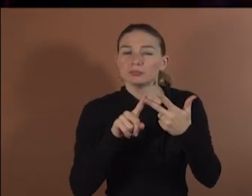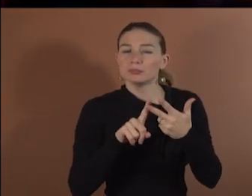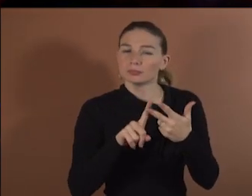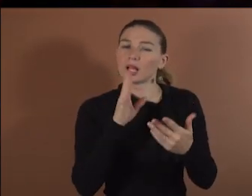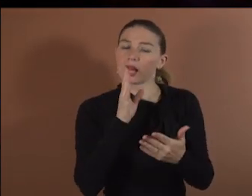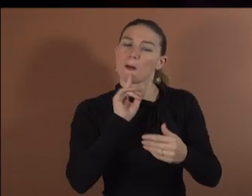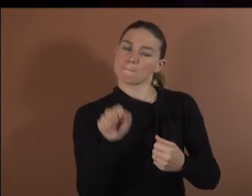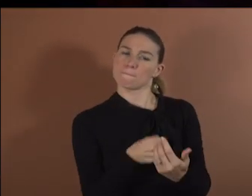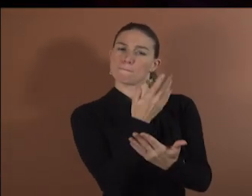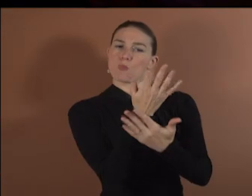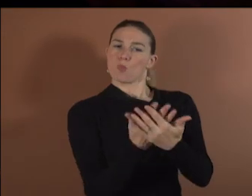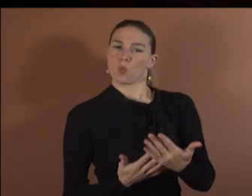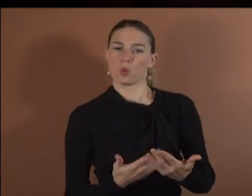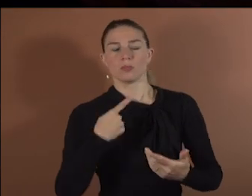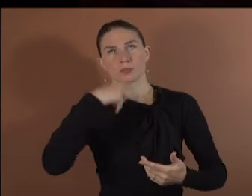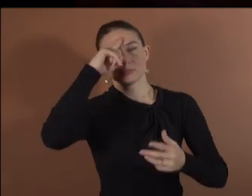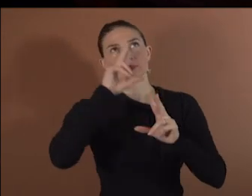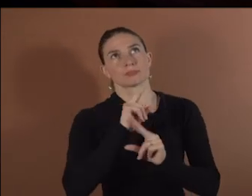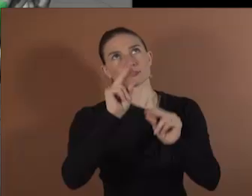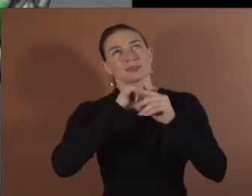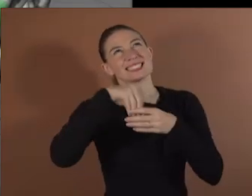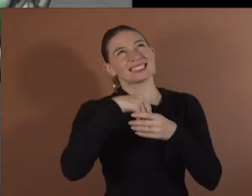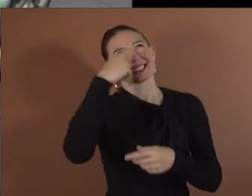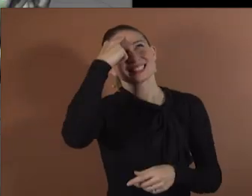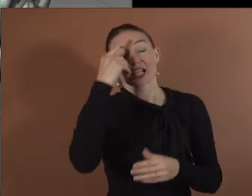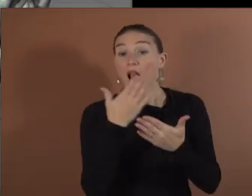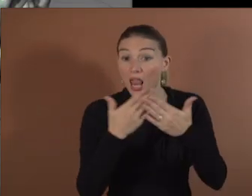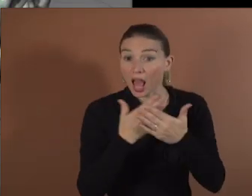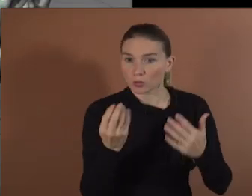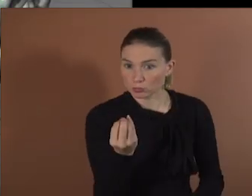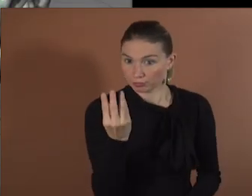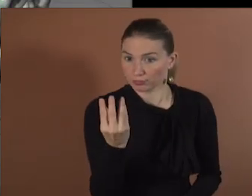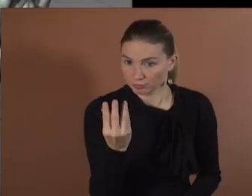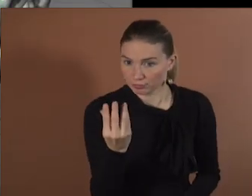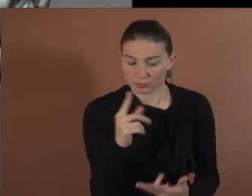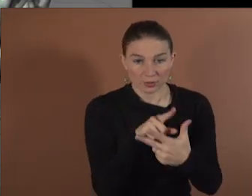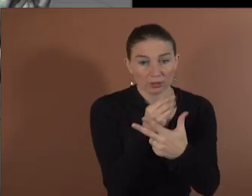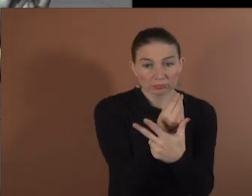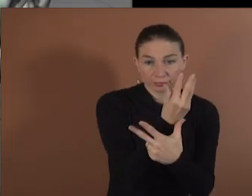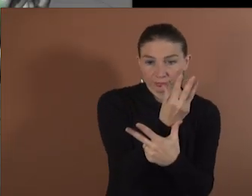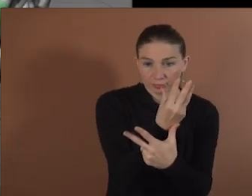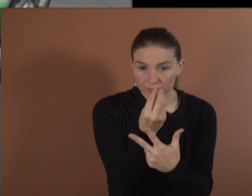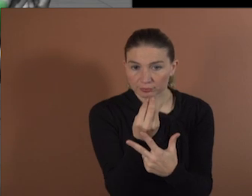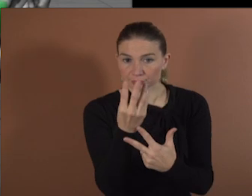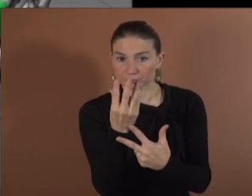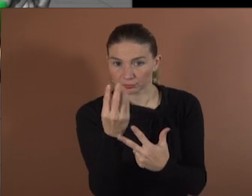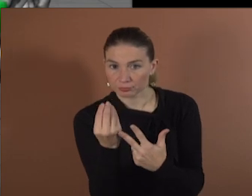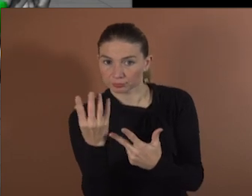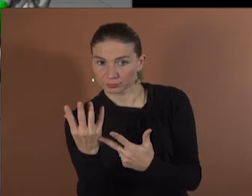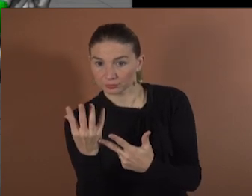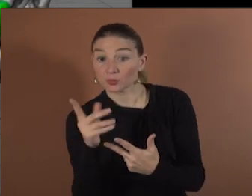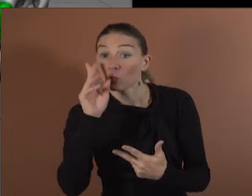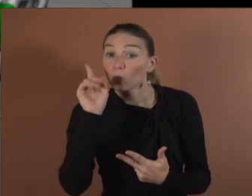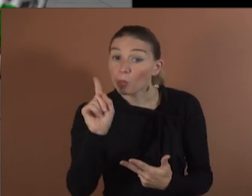The subject now recites a poem. see all the left-sided language areas lighting up. The important point here is that all these